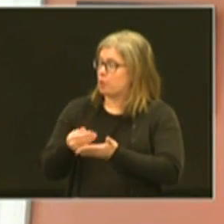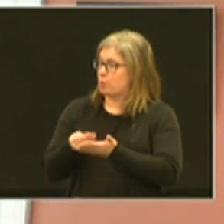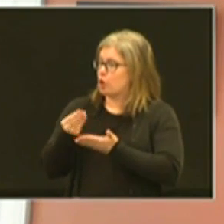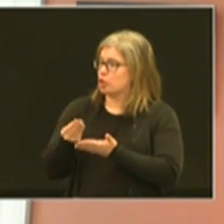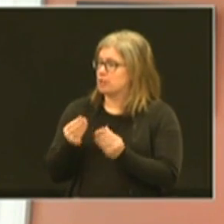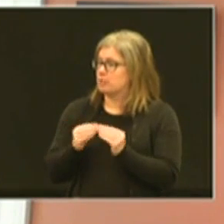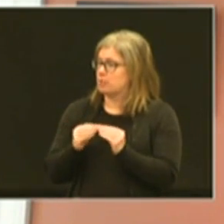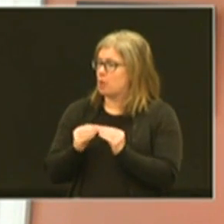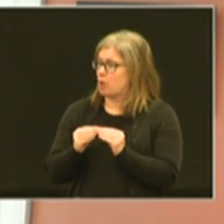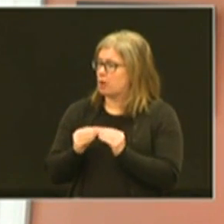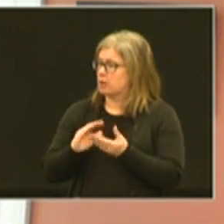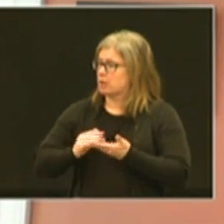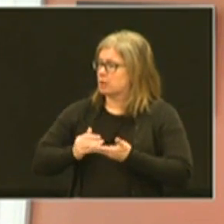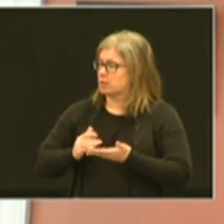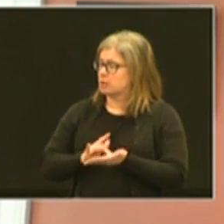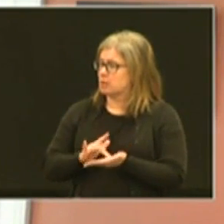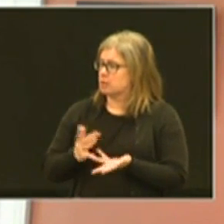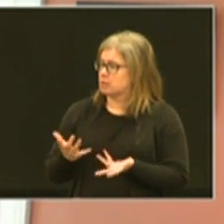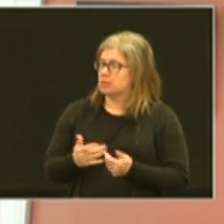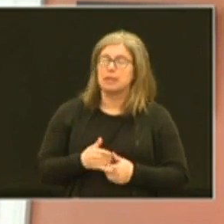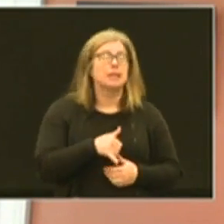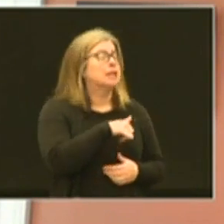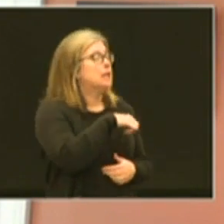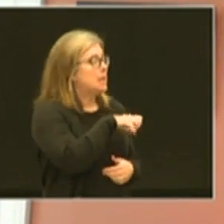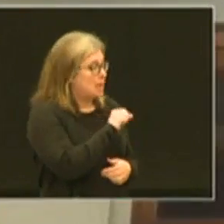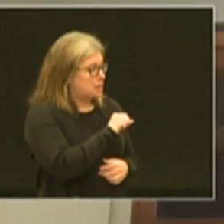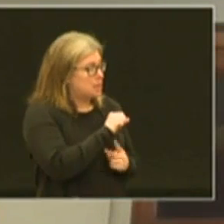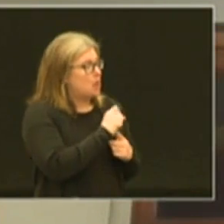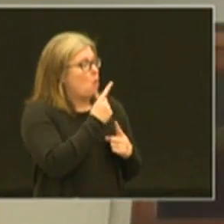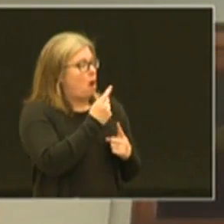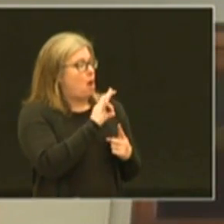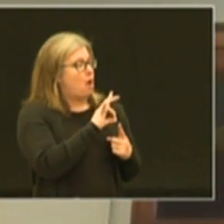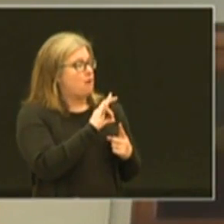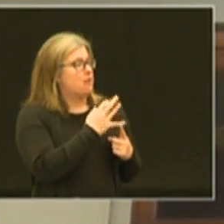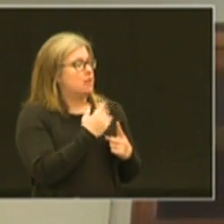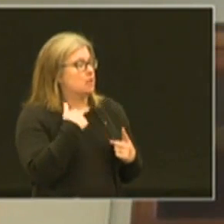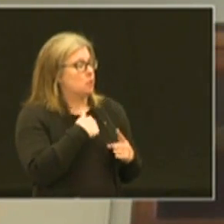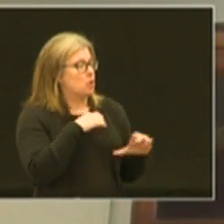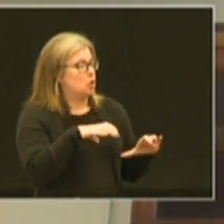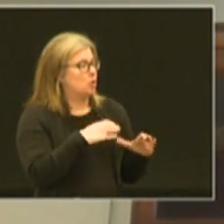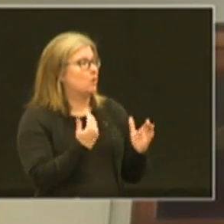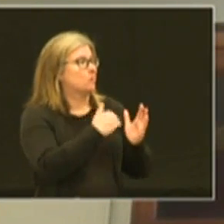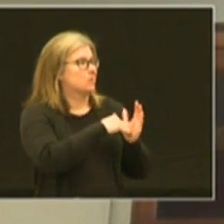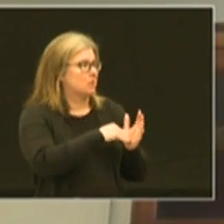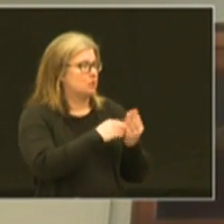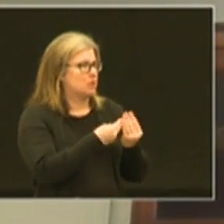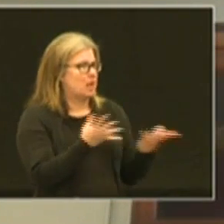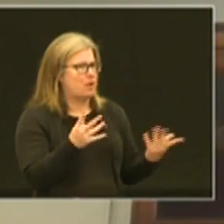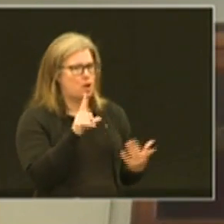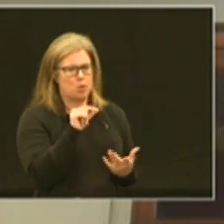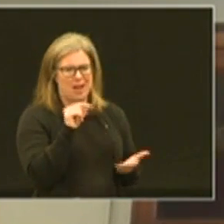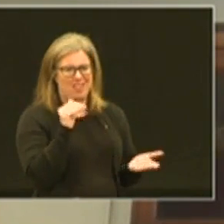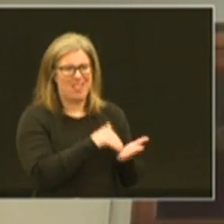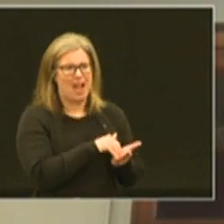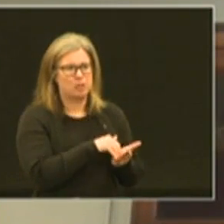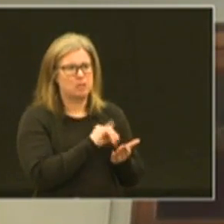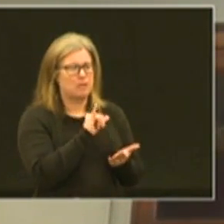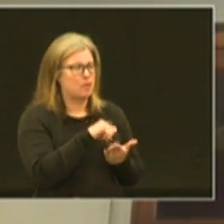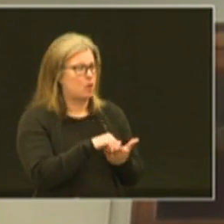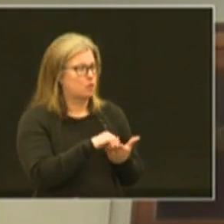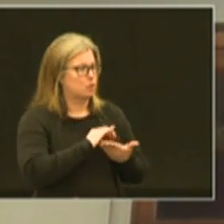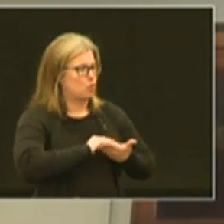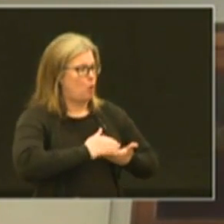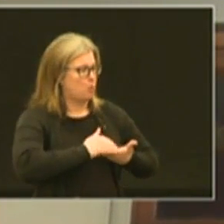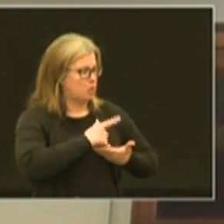purchase some more hardware devices yes that um one of the things we are doing once again we gave out 20 000 of those